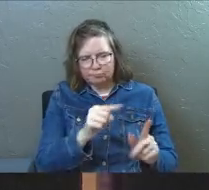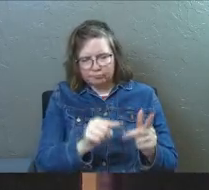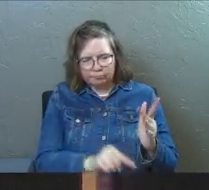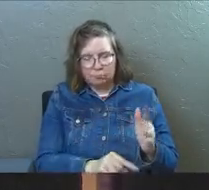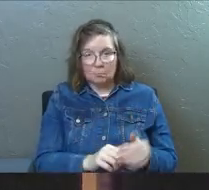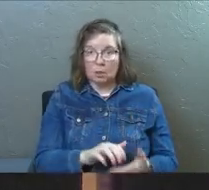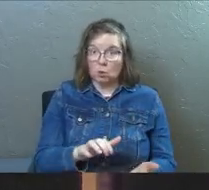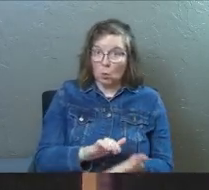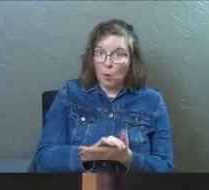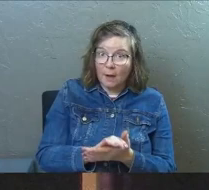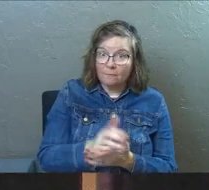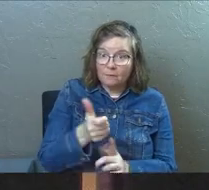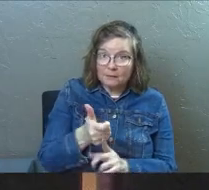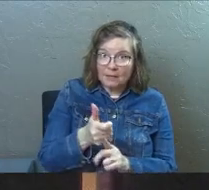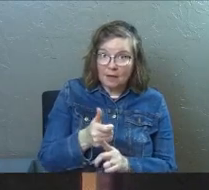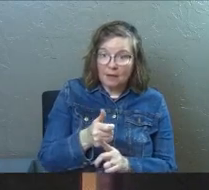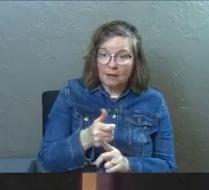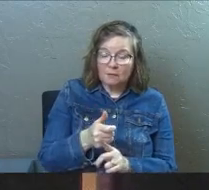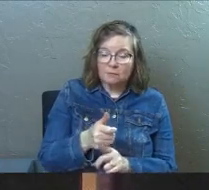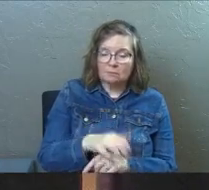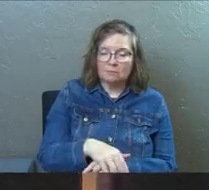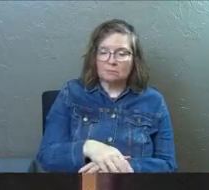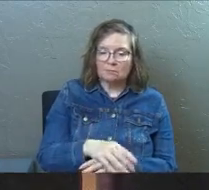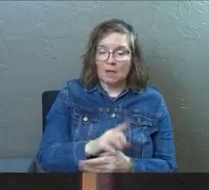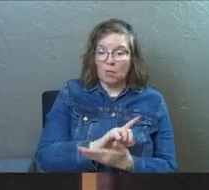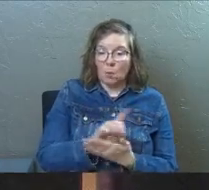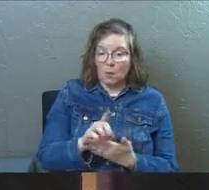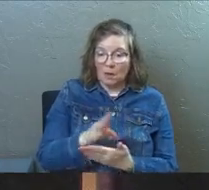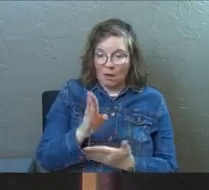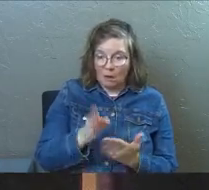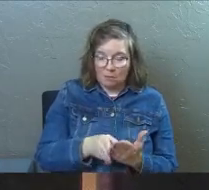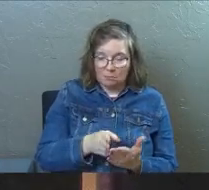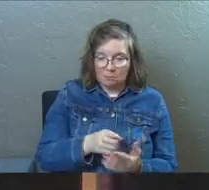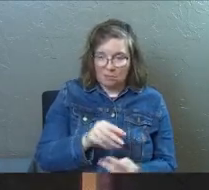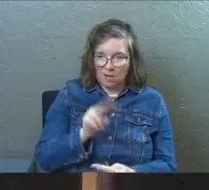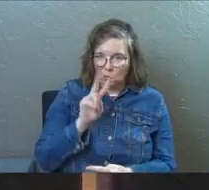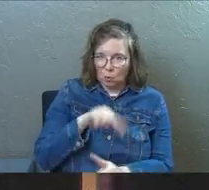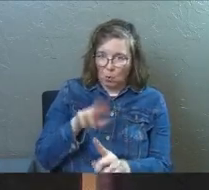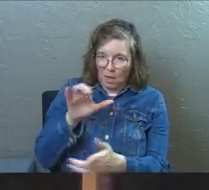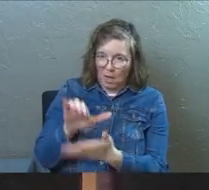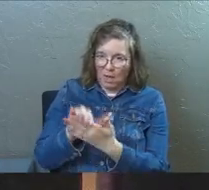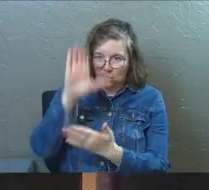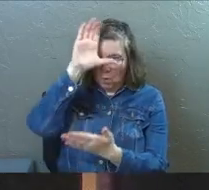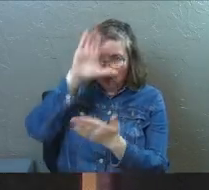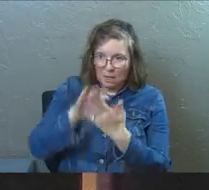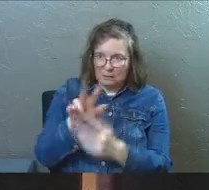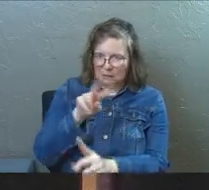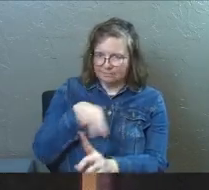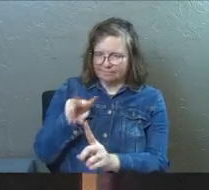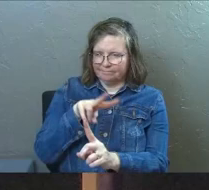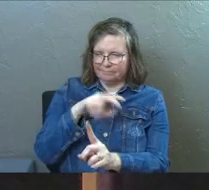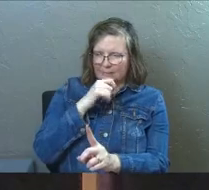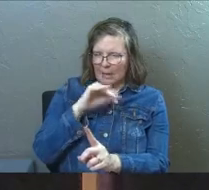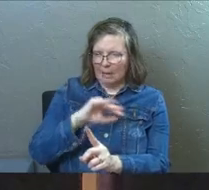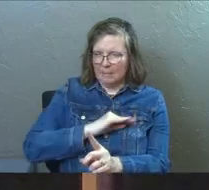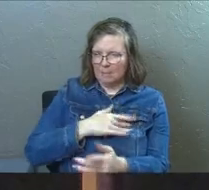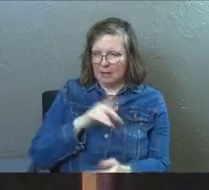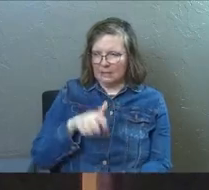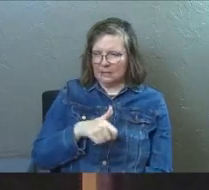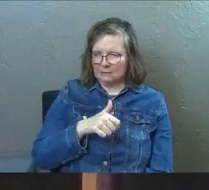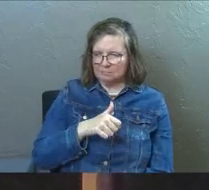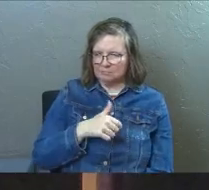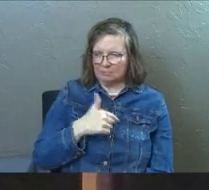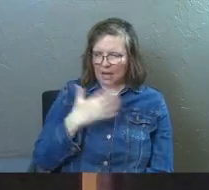You're a wife in the room and you came to the end of a week and he did not meet your needs the way that you expected him to.